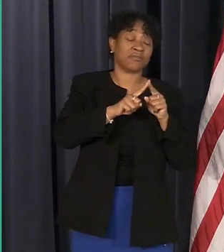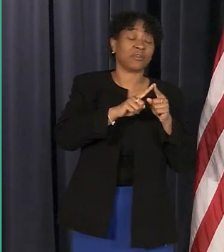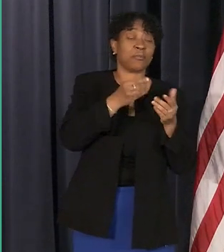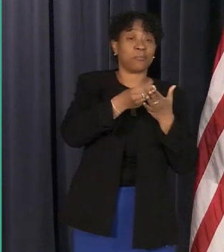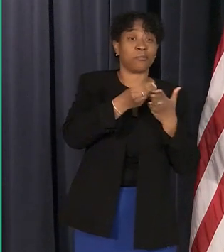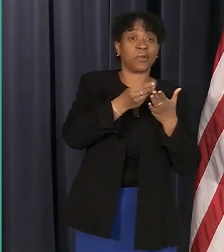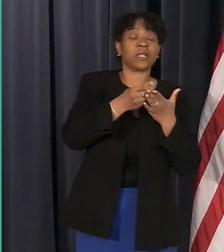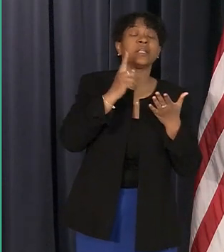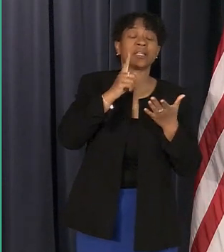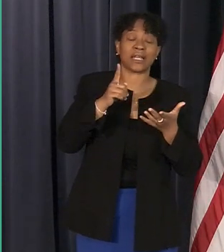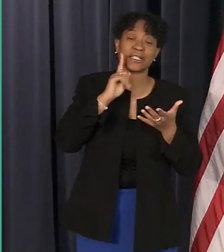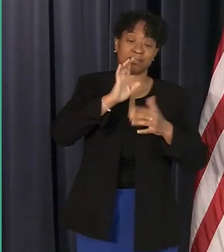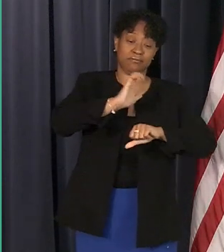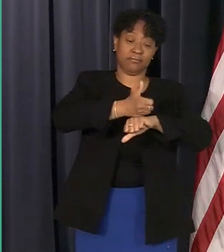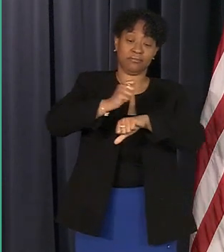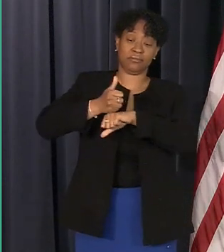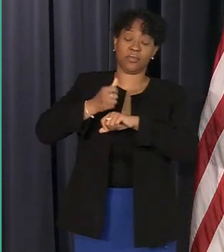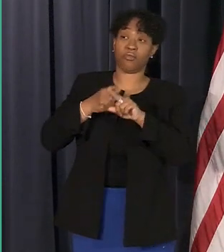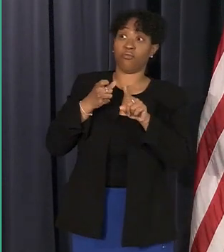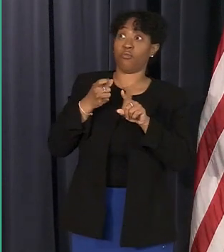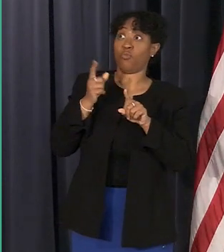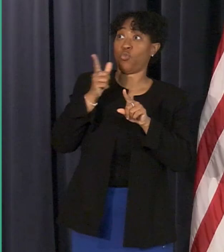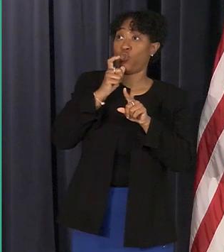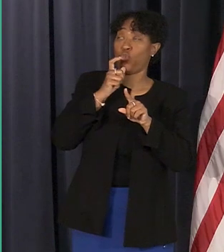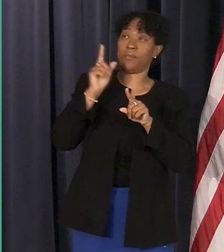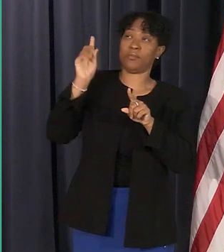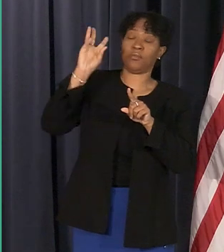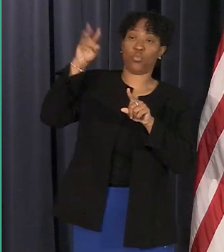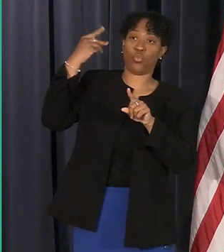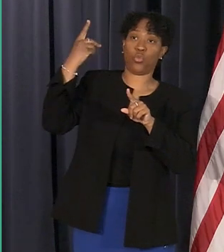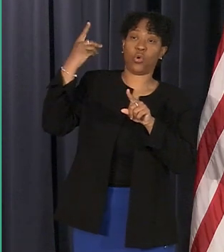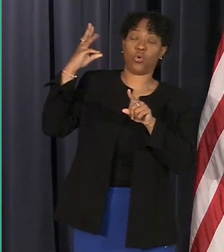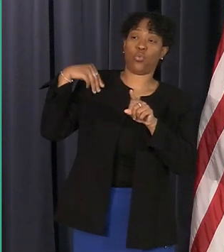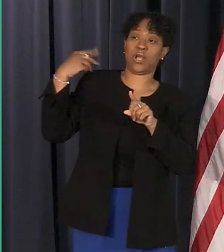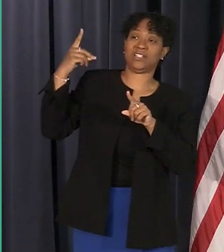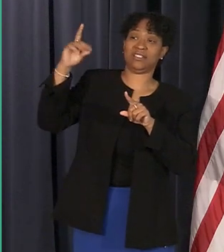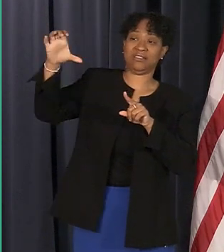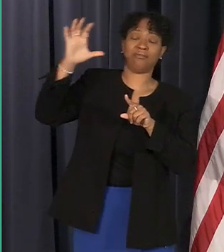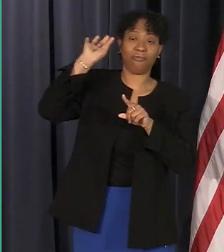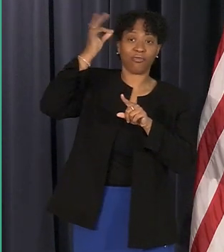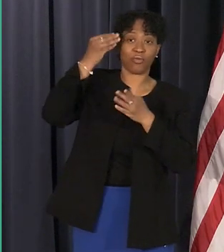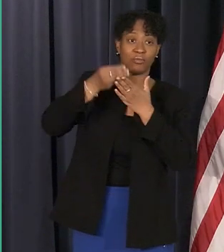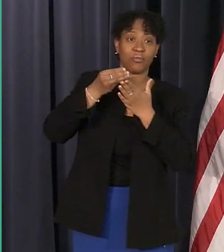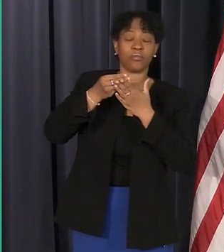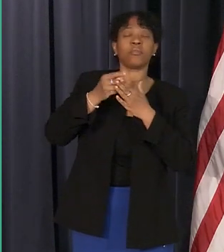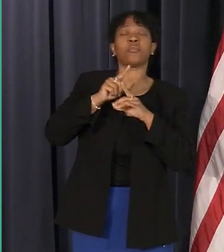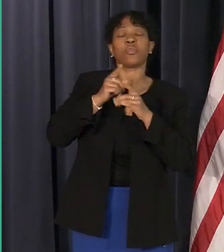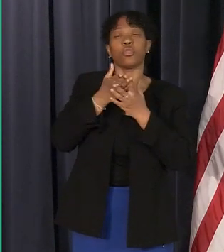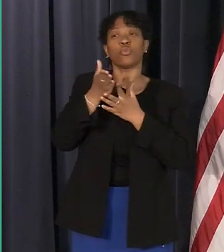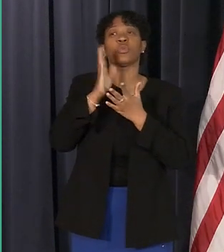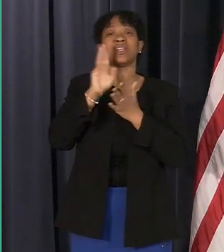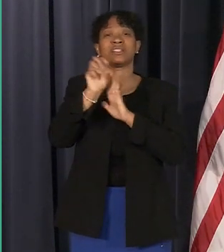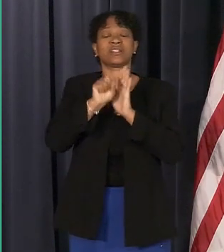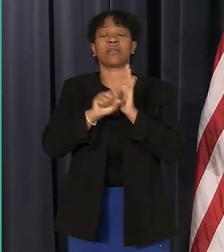are being uh planned to come out of washington and through the state but we'll figure it out okay thank you so much